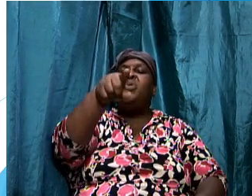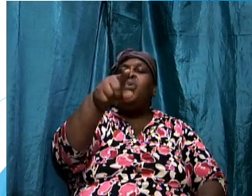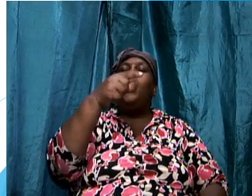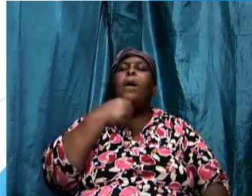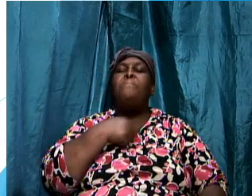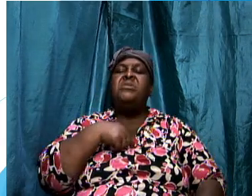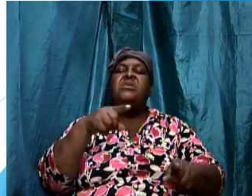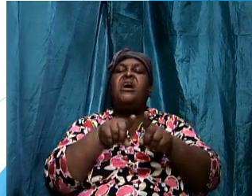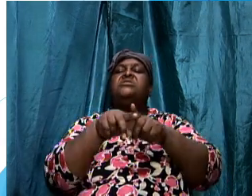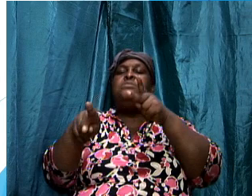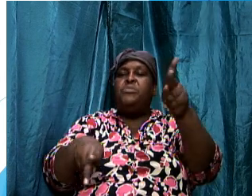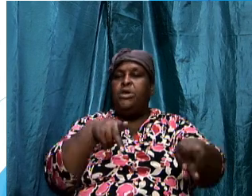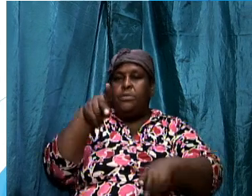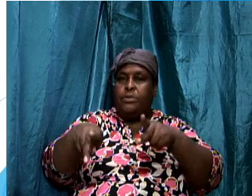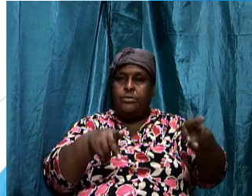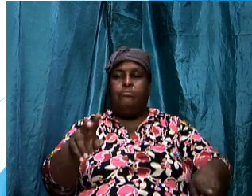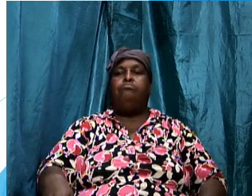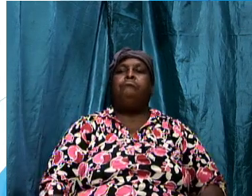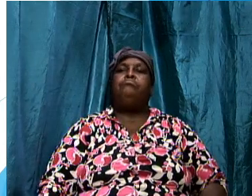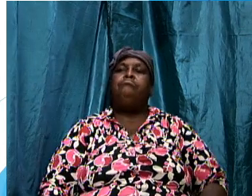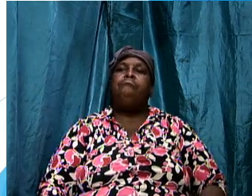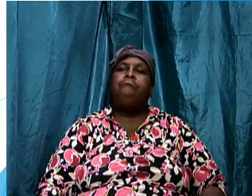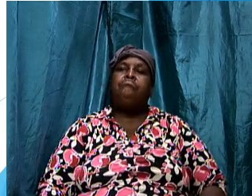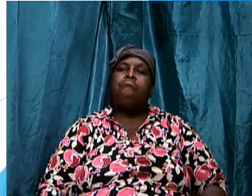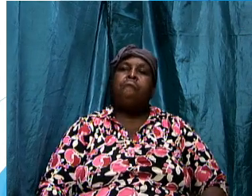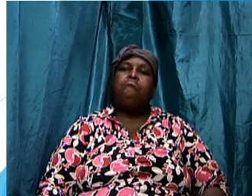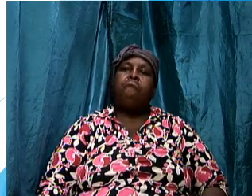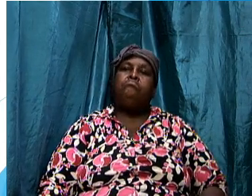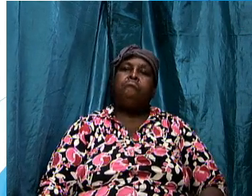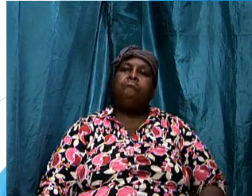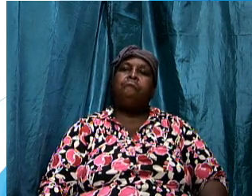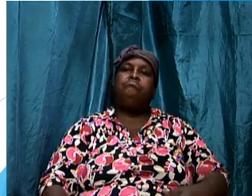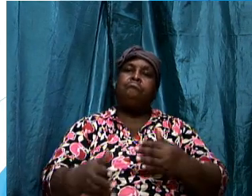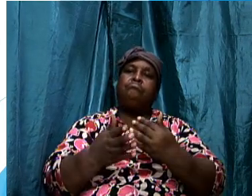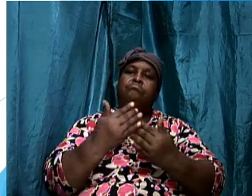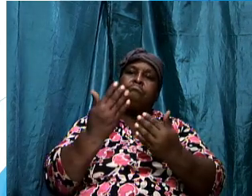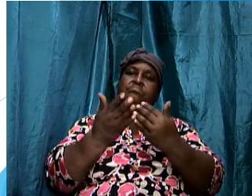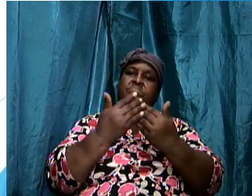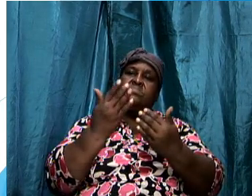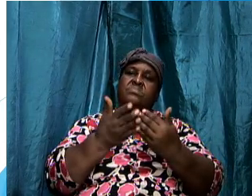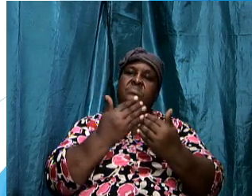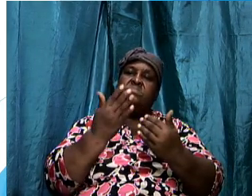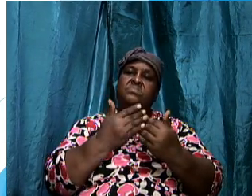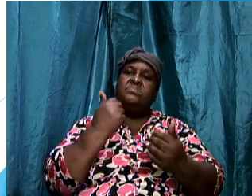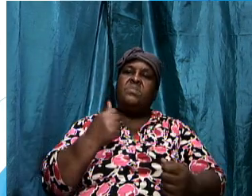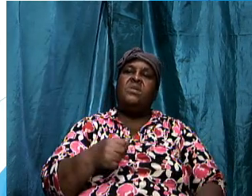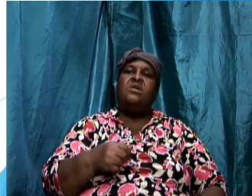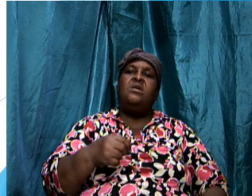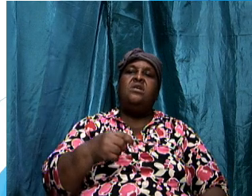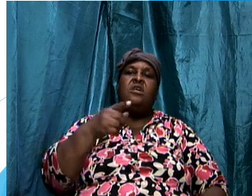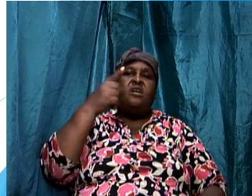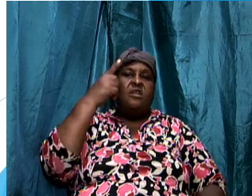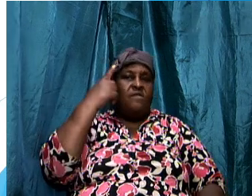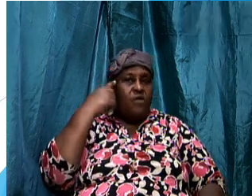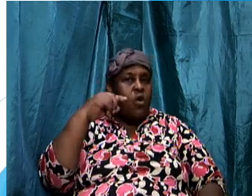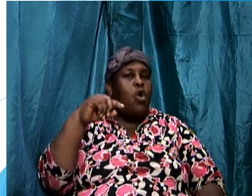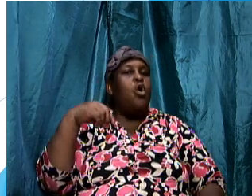it starts with a simple term for we wrestle